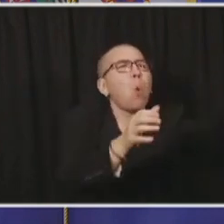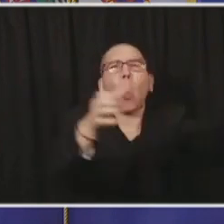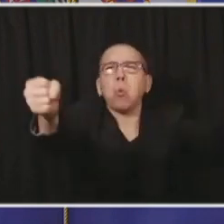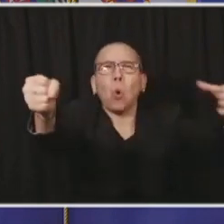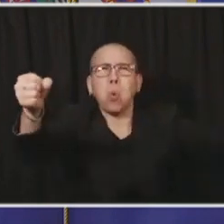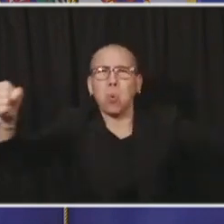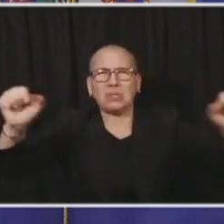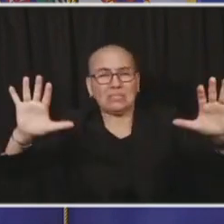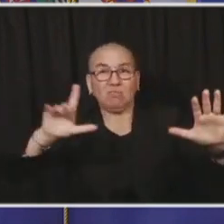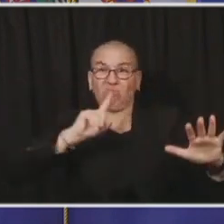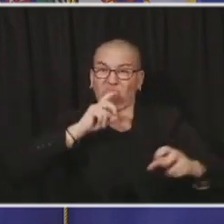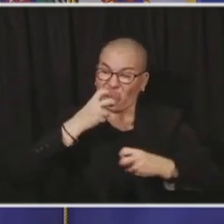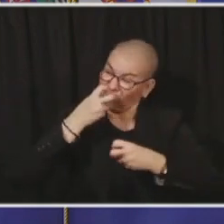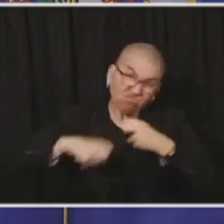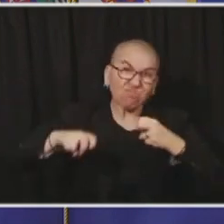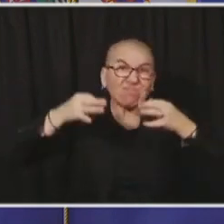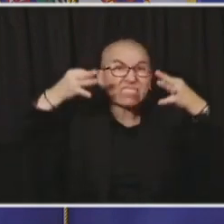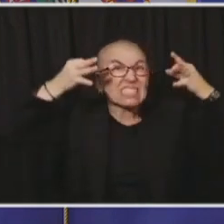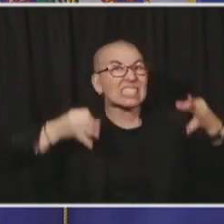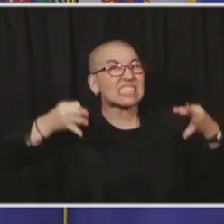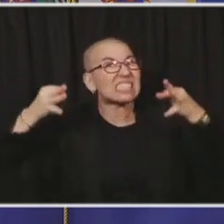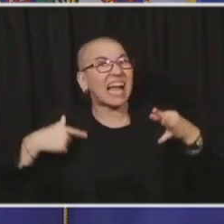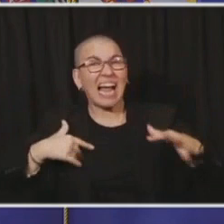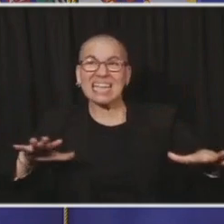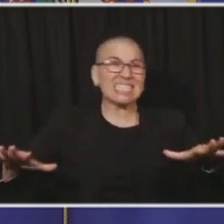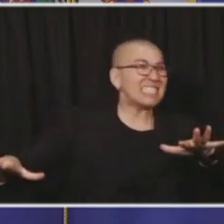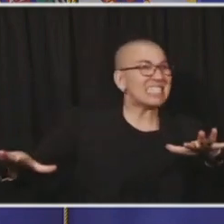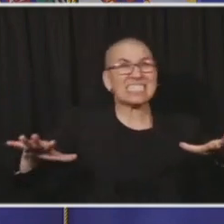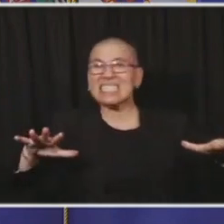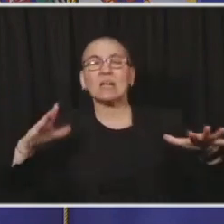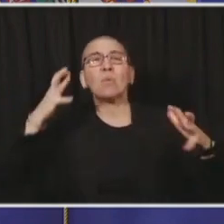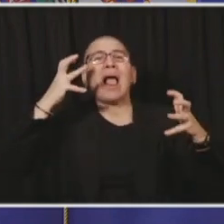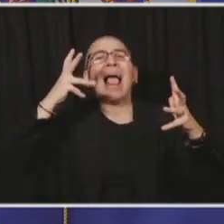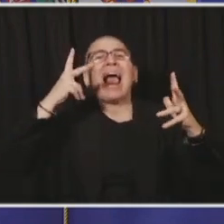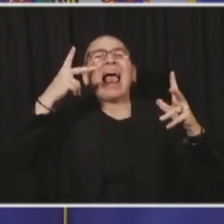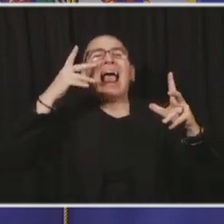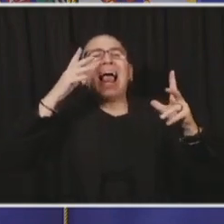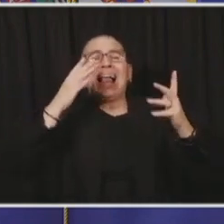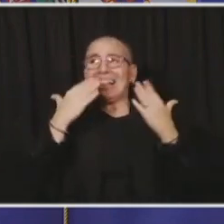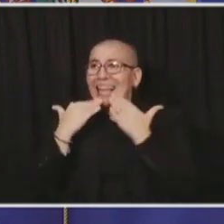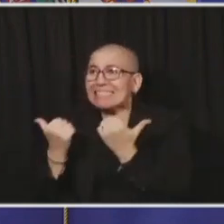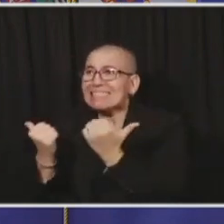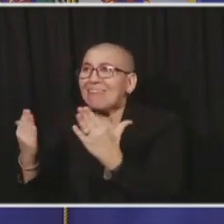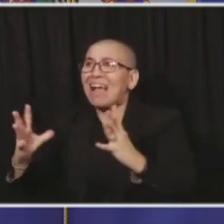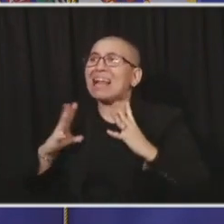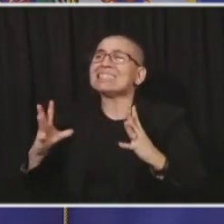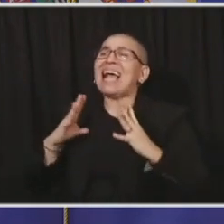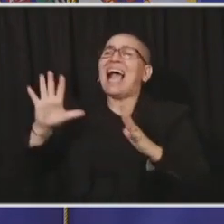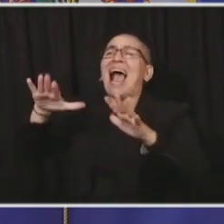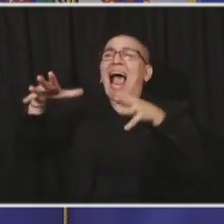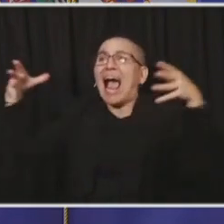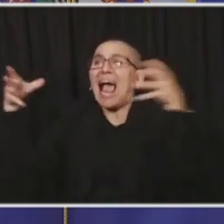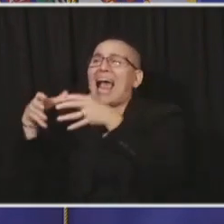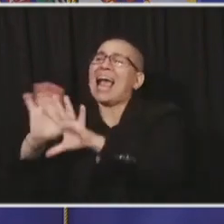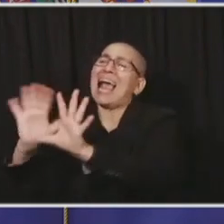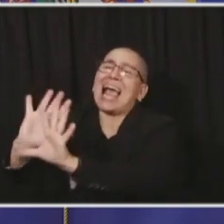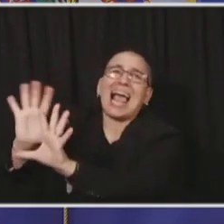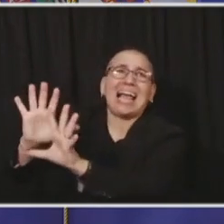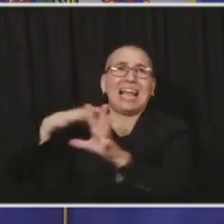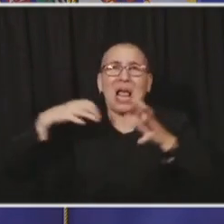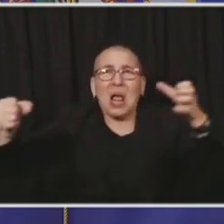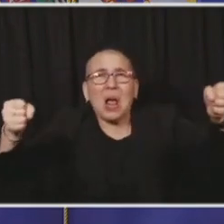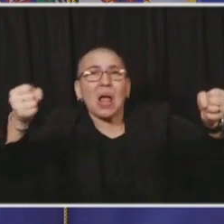family over Thanksgiving. And it's where we asked the almost untenable situation for small businesses, especially restaurants and bars,